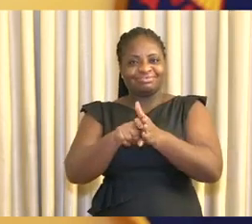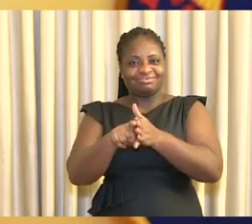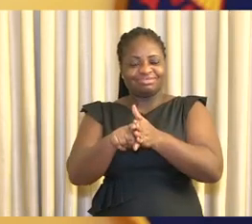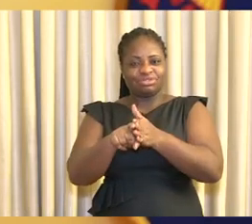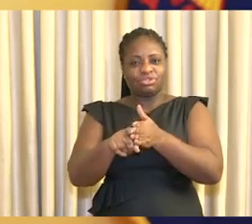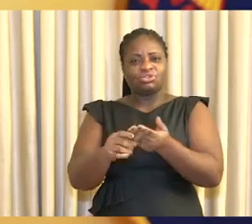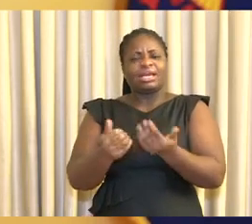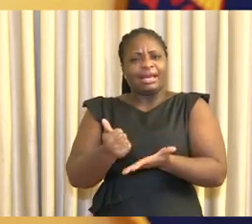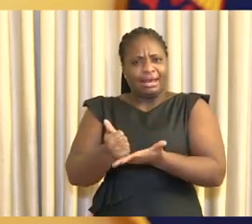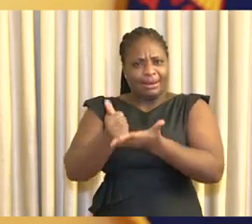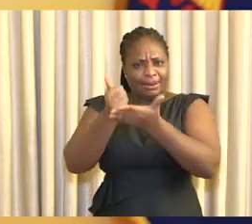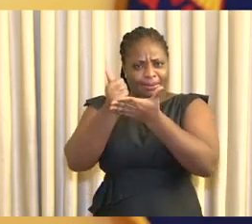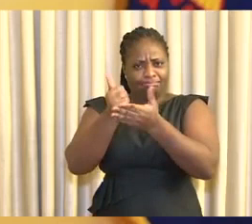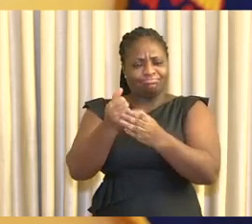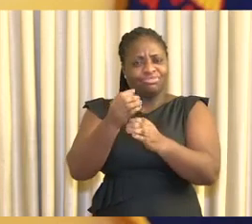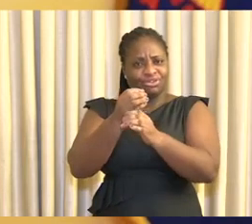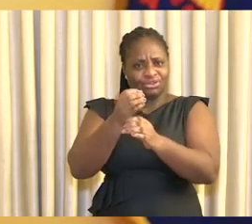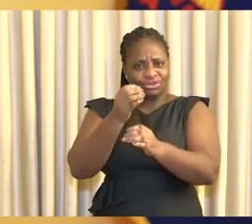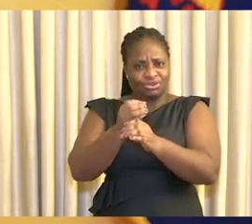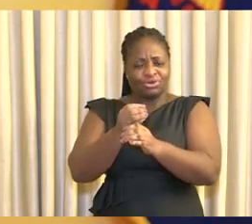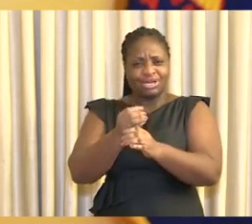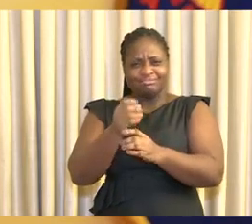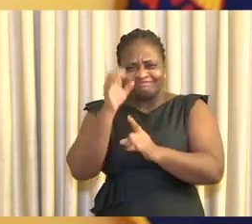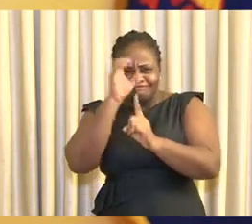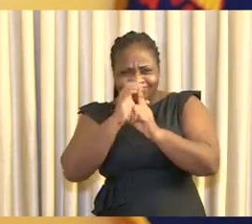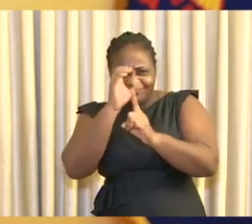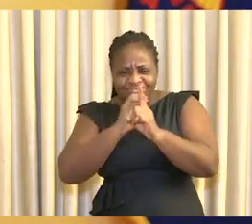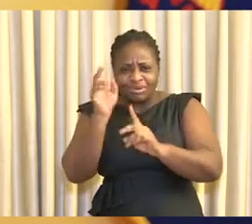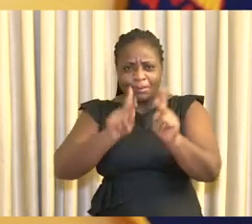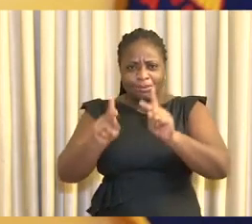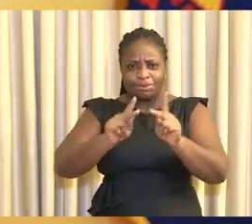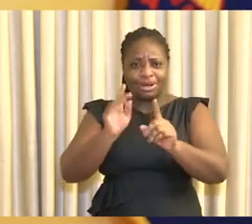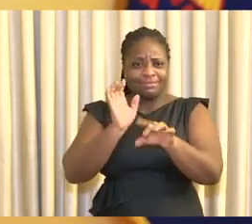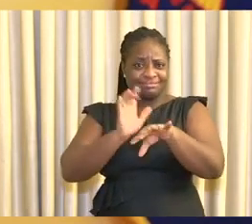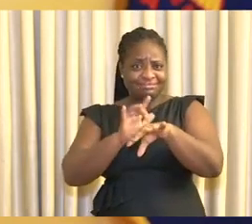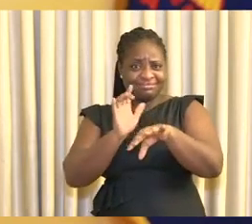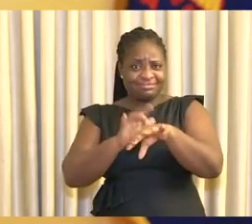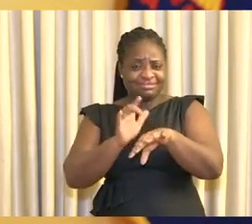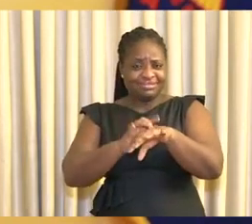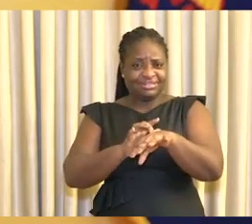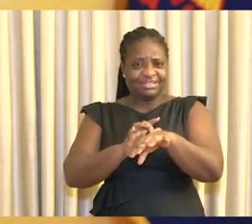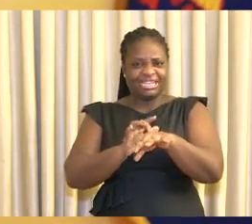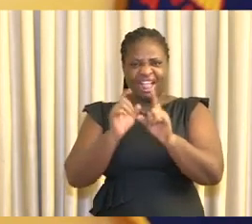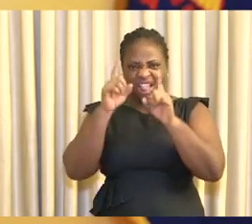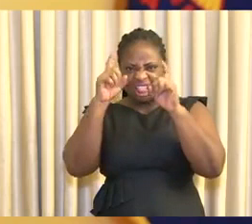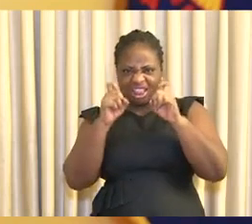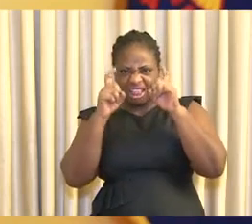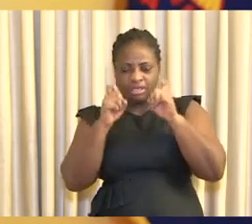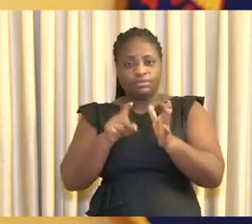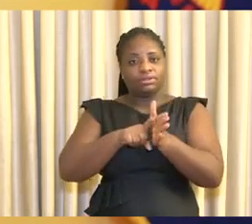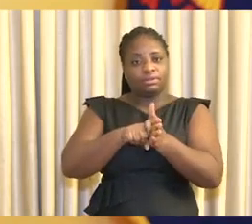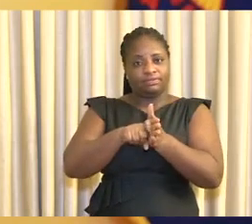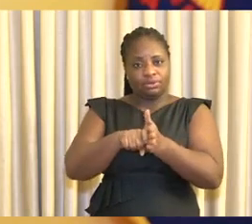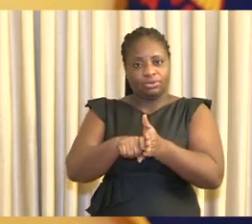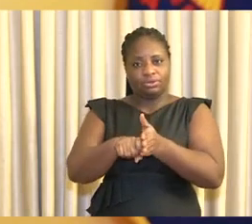effectively the tracing of persons who had come into contact with infected persons, test them for the virus,